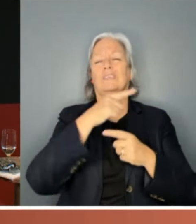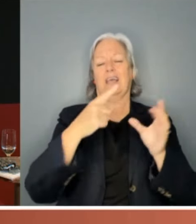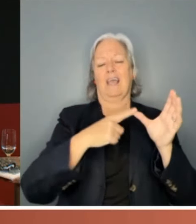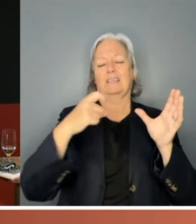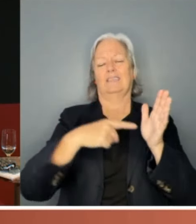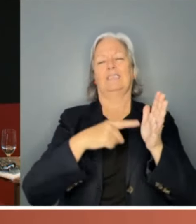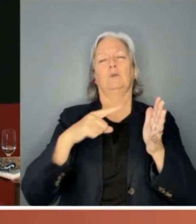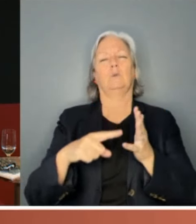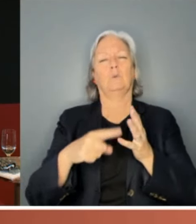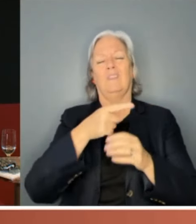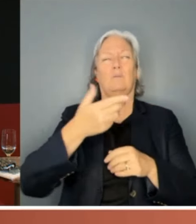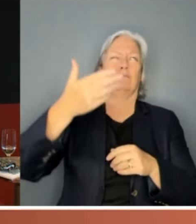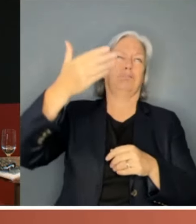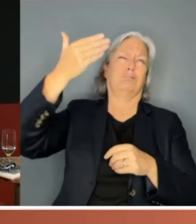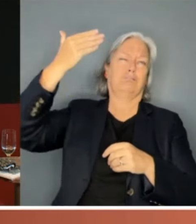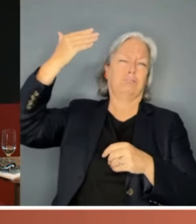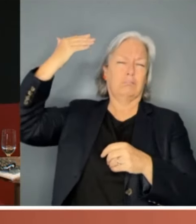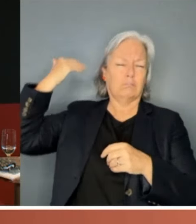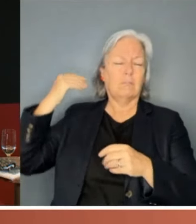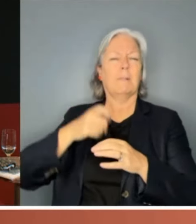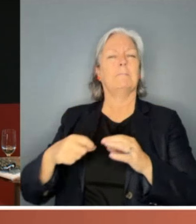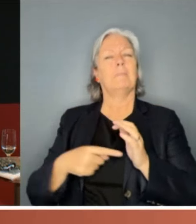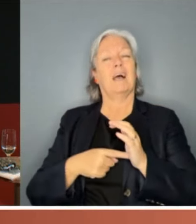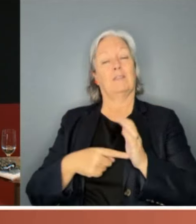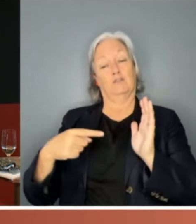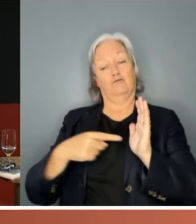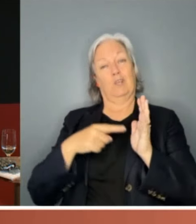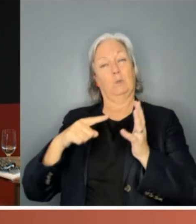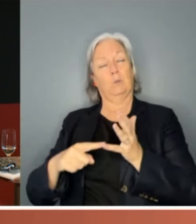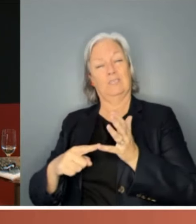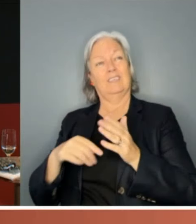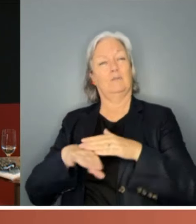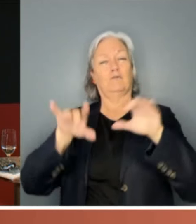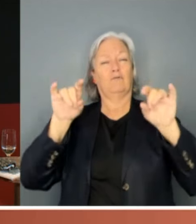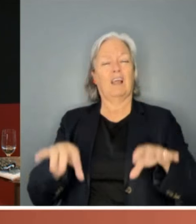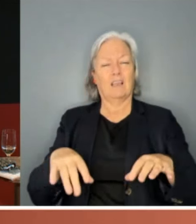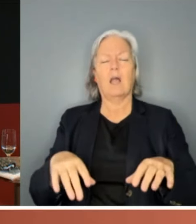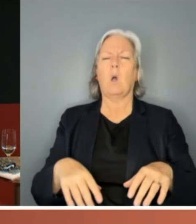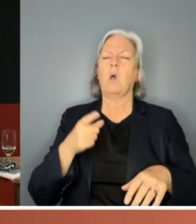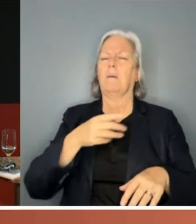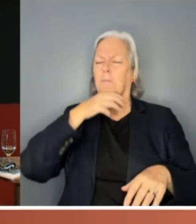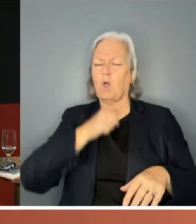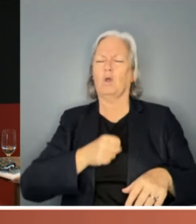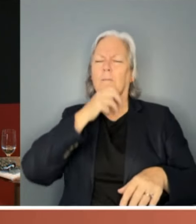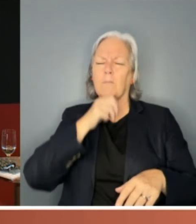long time ago. And yet the image of the trade union movement in Australia is that it's blokey when, in fact, it is not.